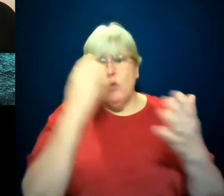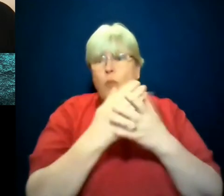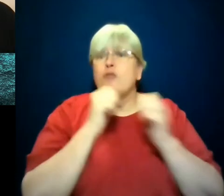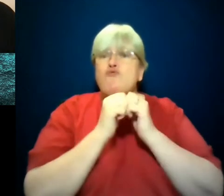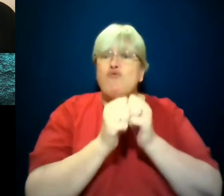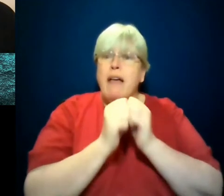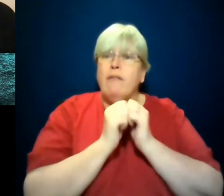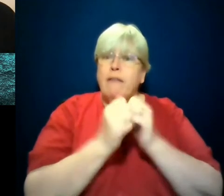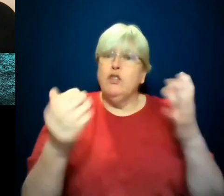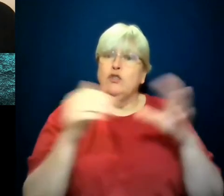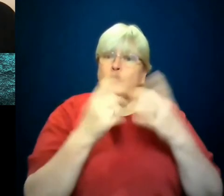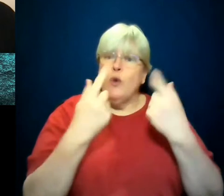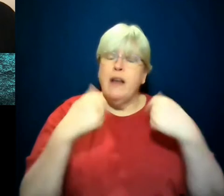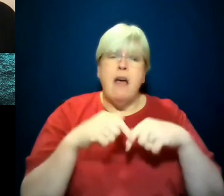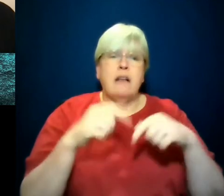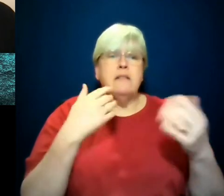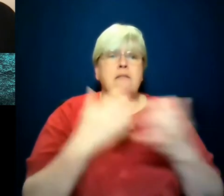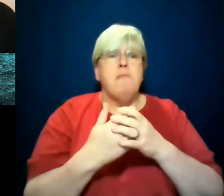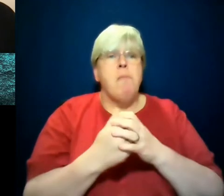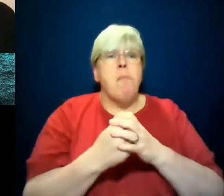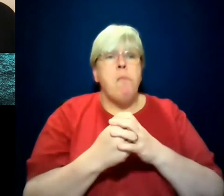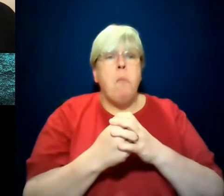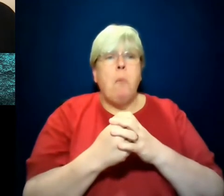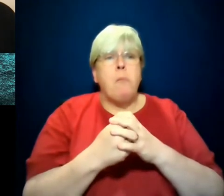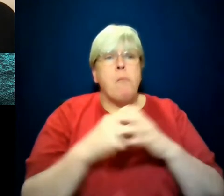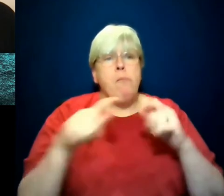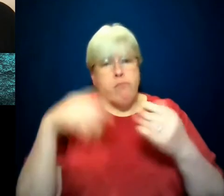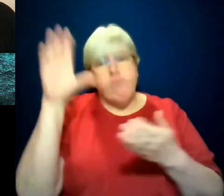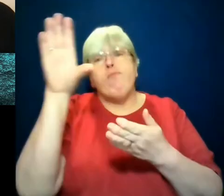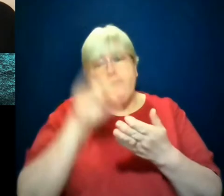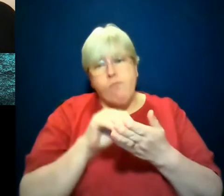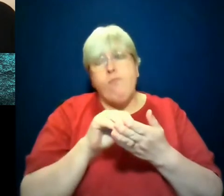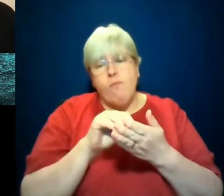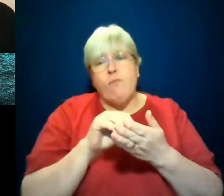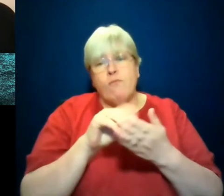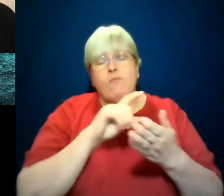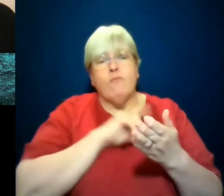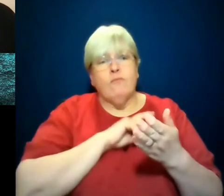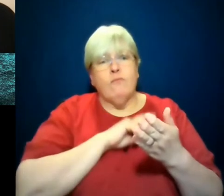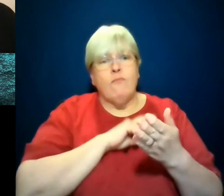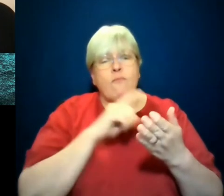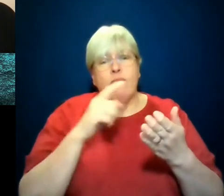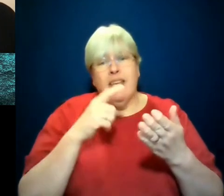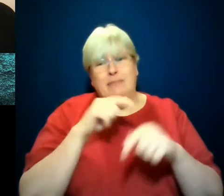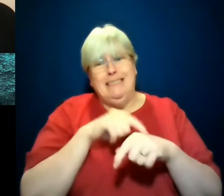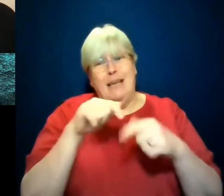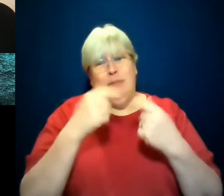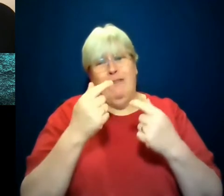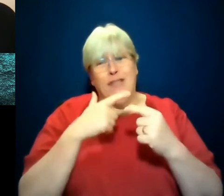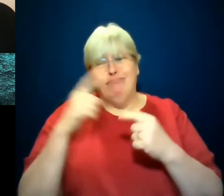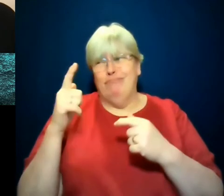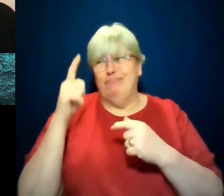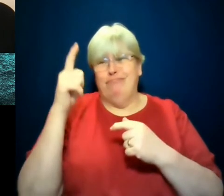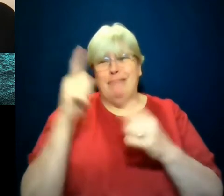on that note, we are in fact recording this and also to do with our kind of vast time differences, we're recording this ahead of the